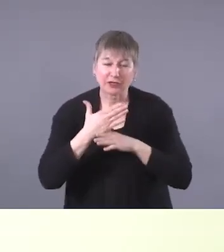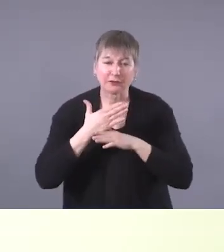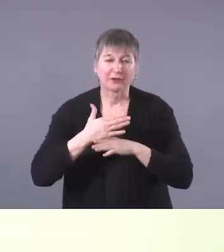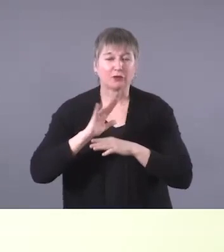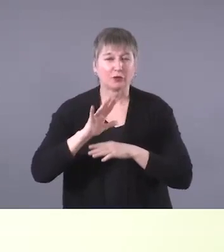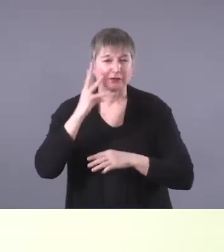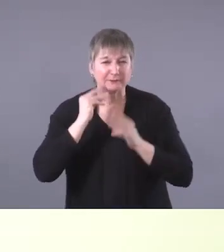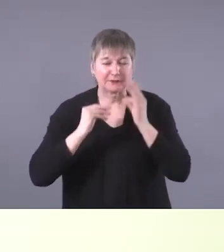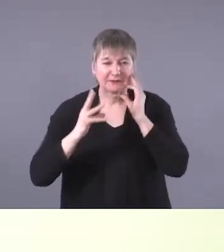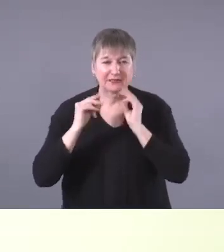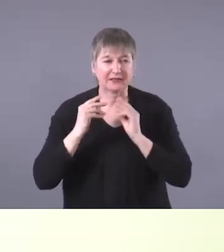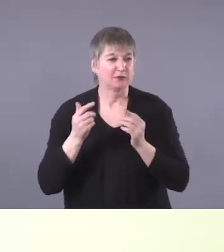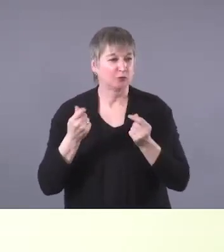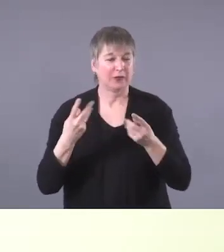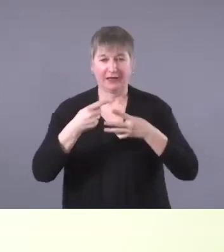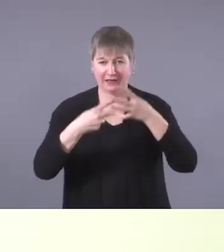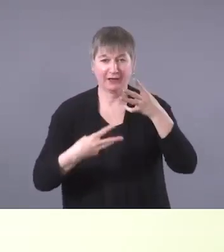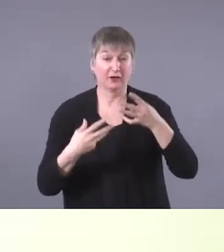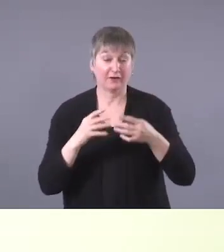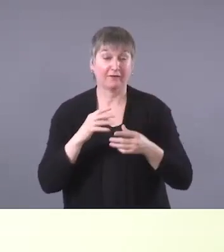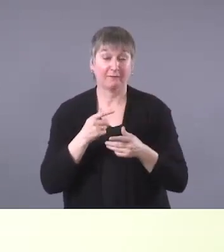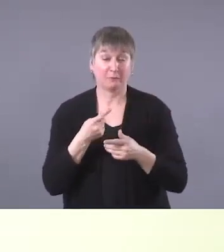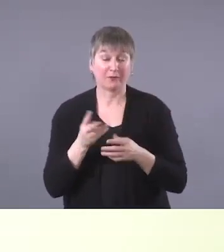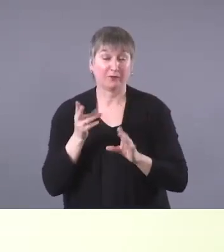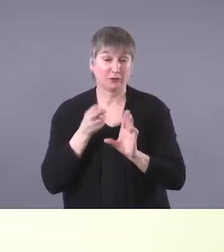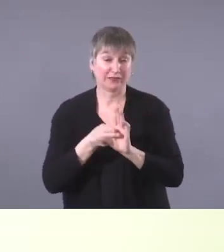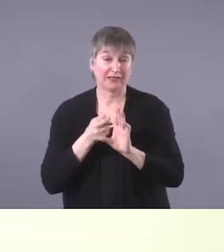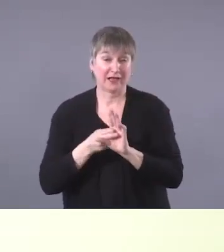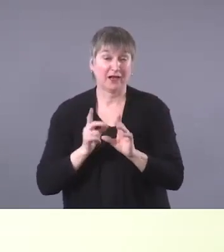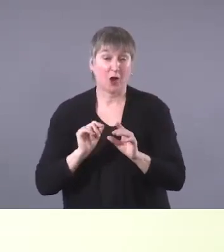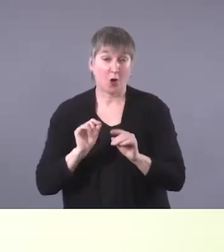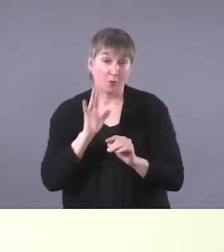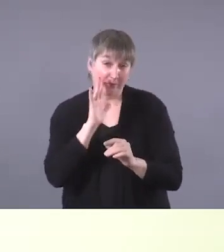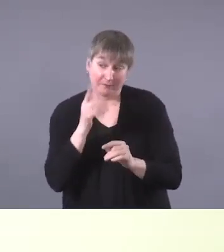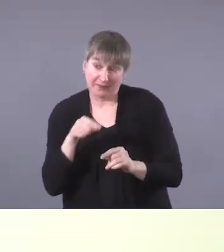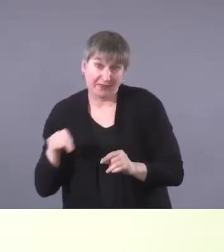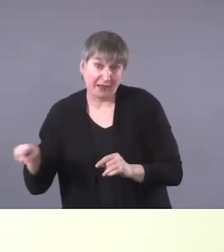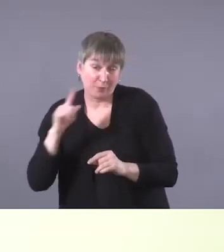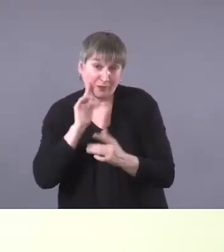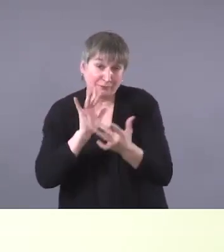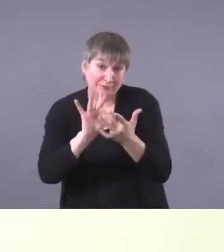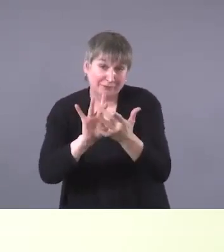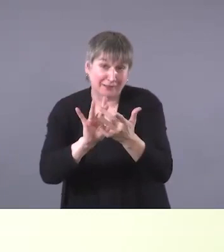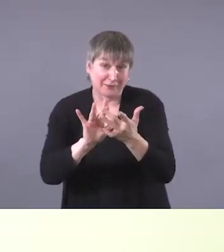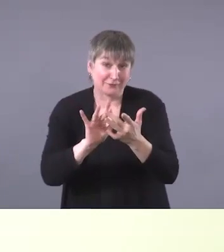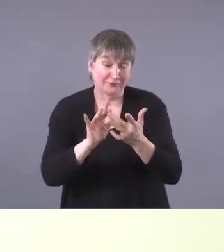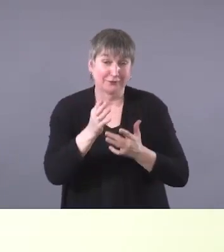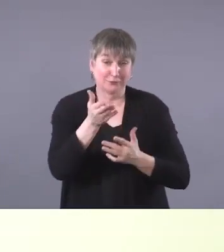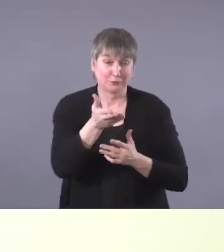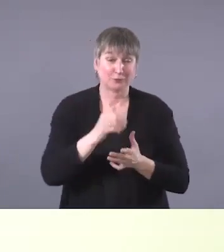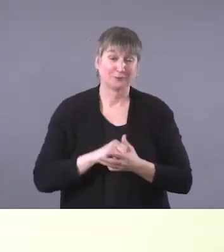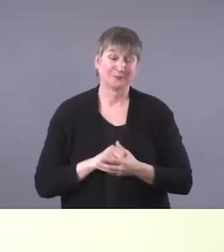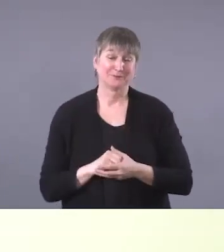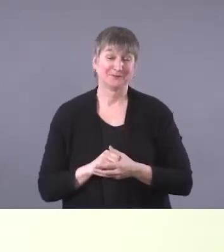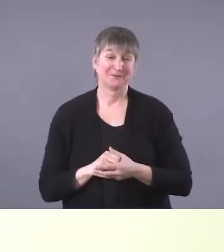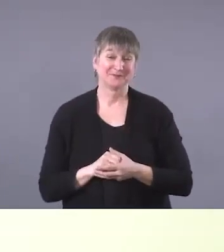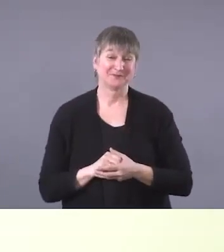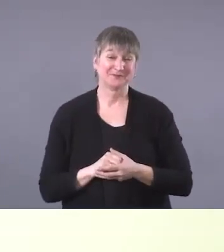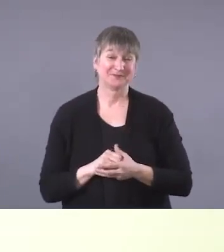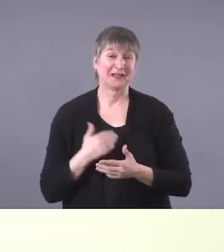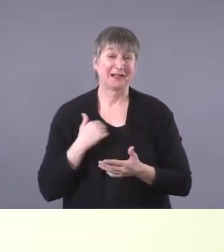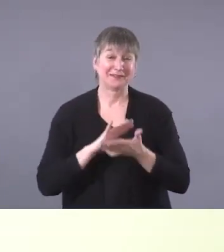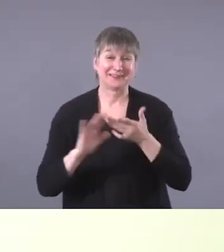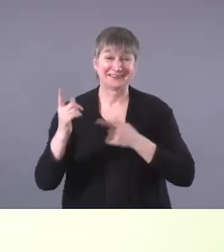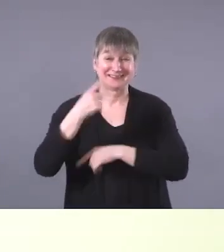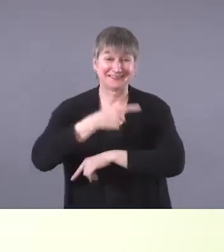there was quite a few attending today and, um, I hope they reach out and connect with you, uh, if they have questions. Have a good